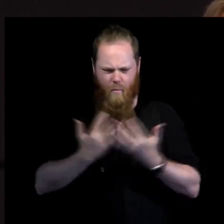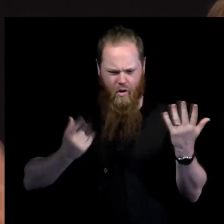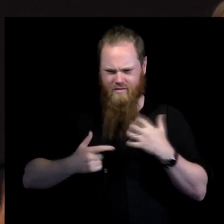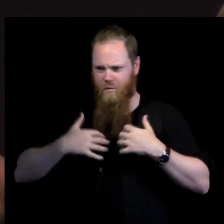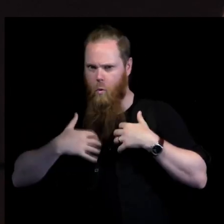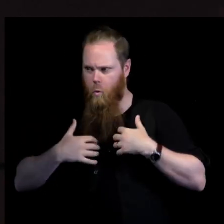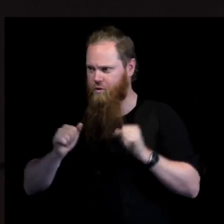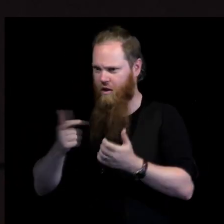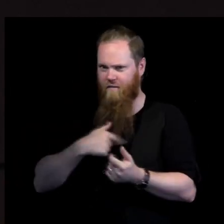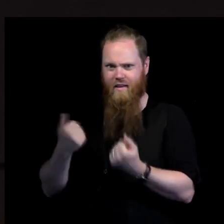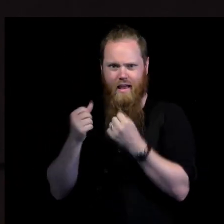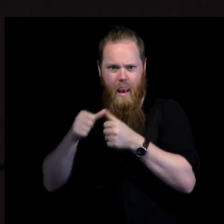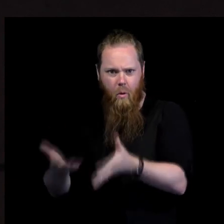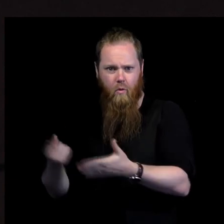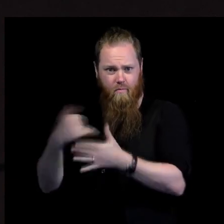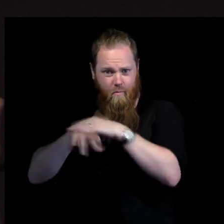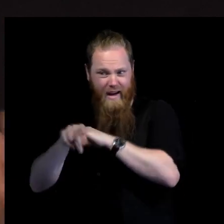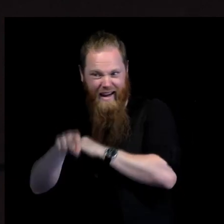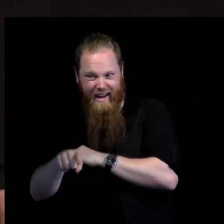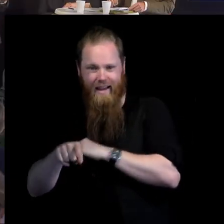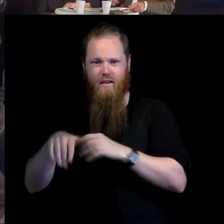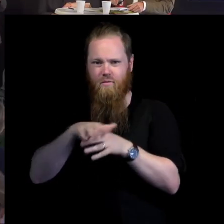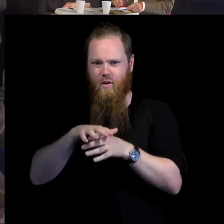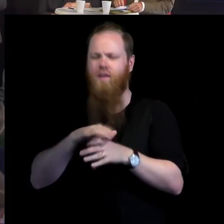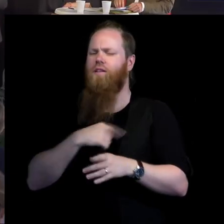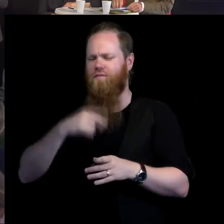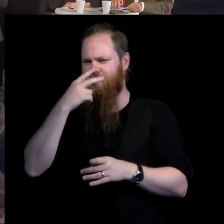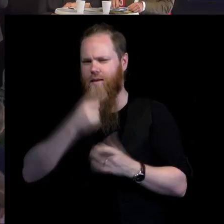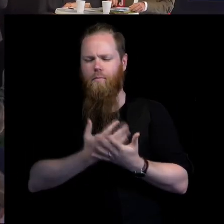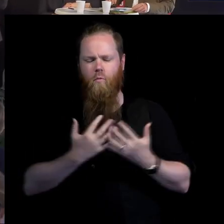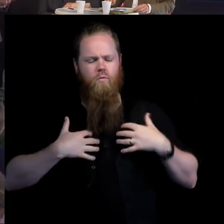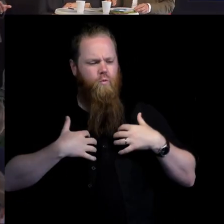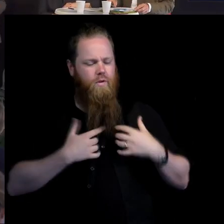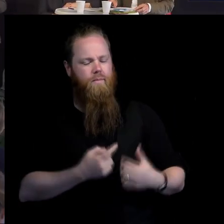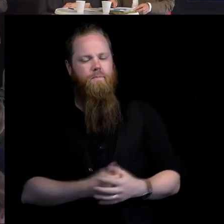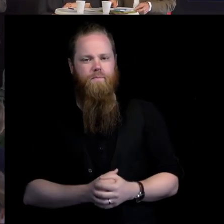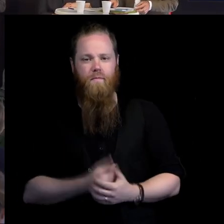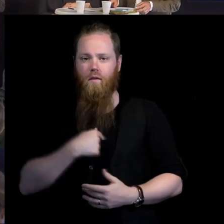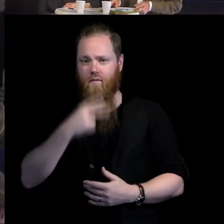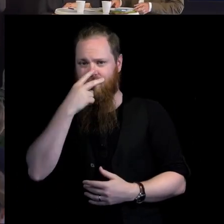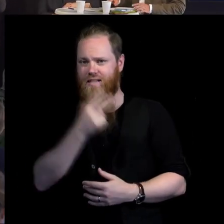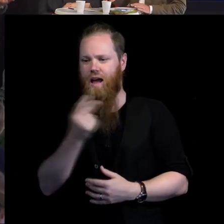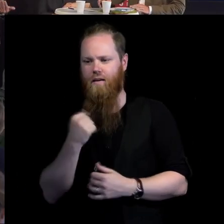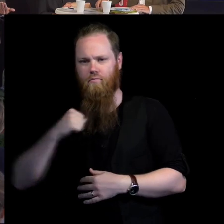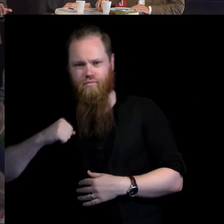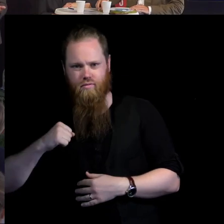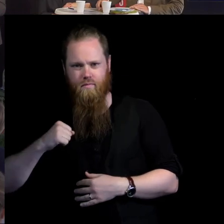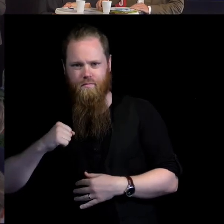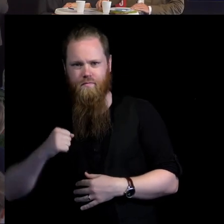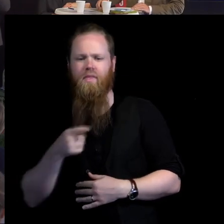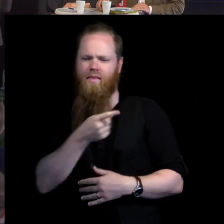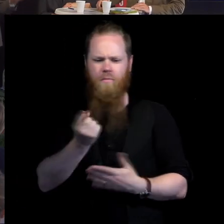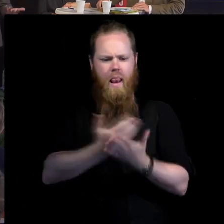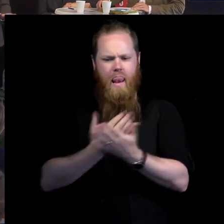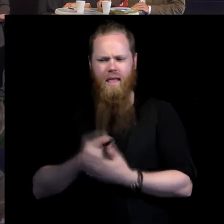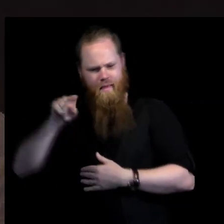refugees, but nevertheless, there are various situations. We also see violations where countries demand the extradition of people